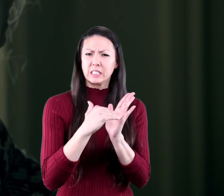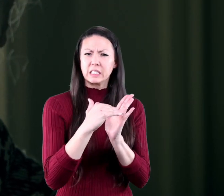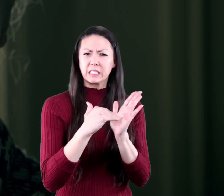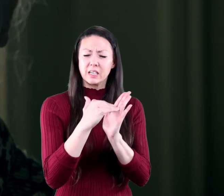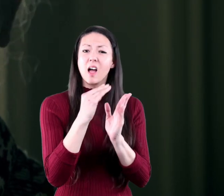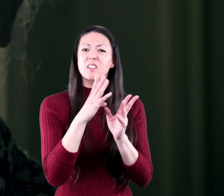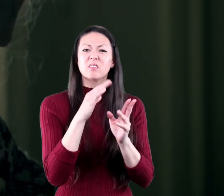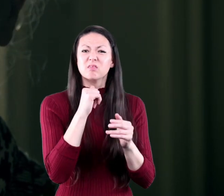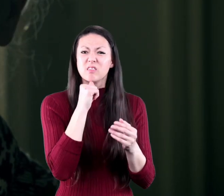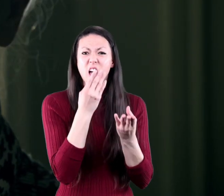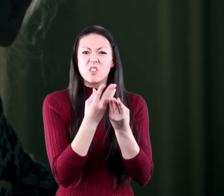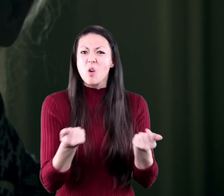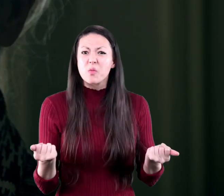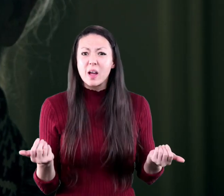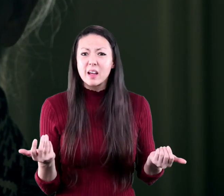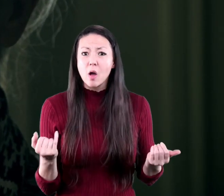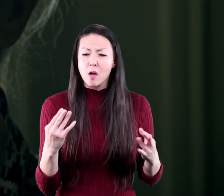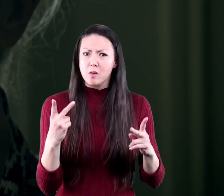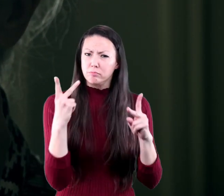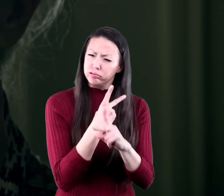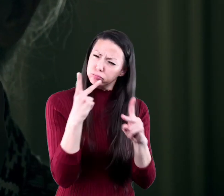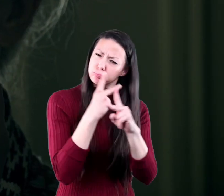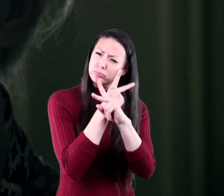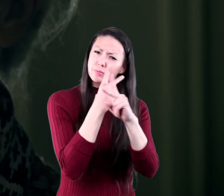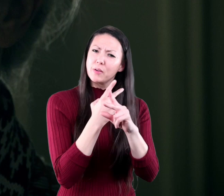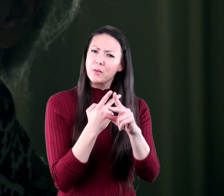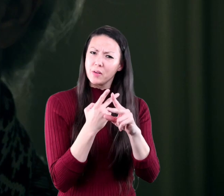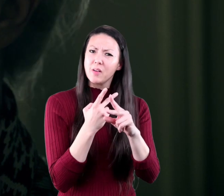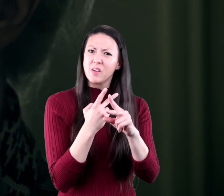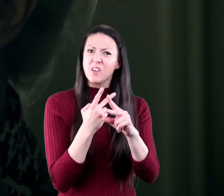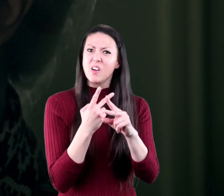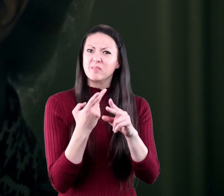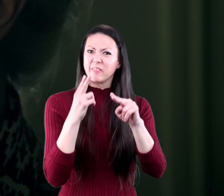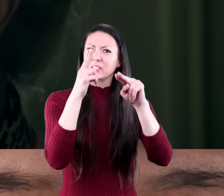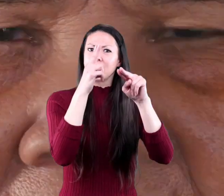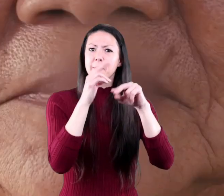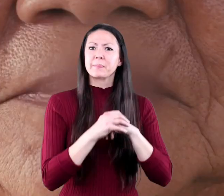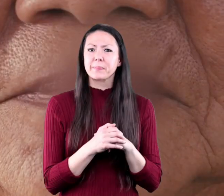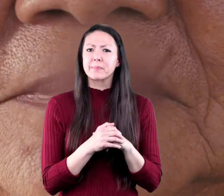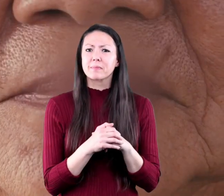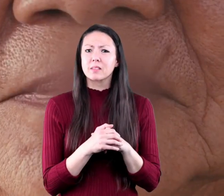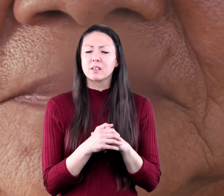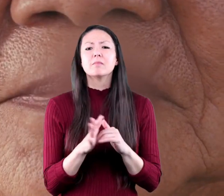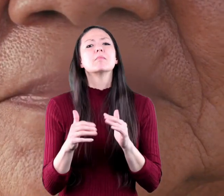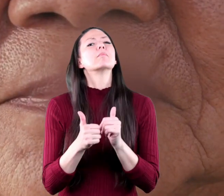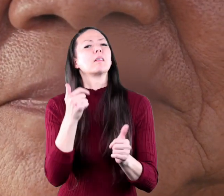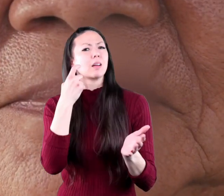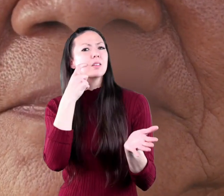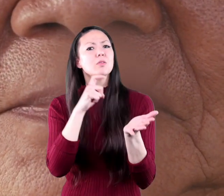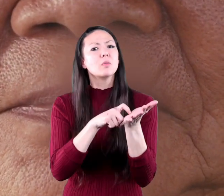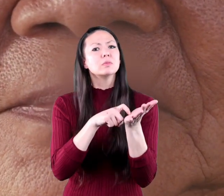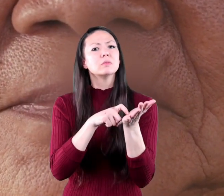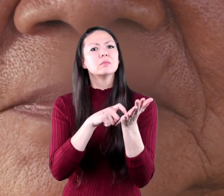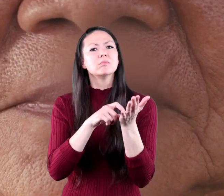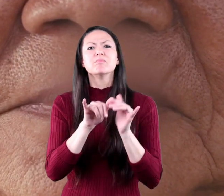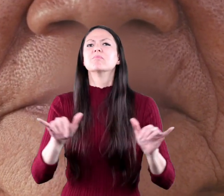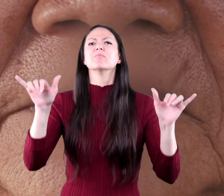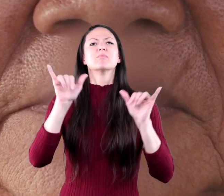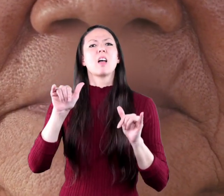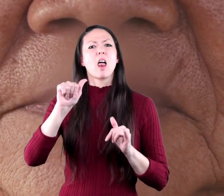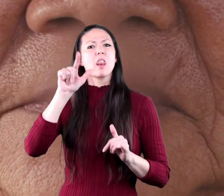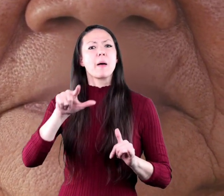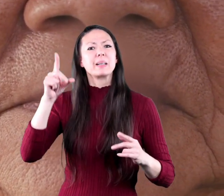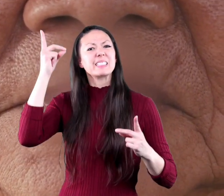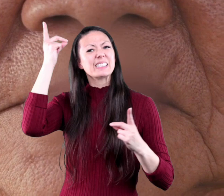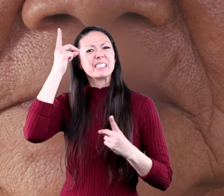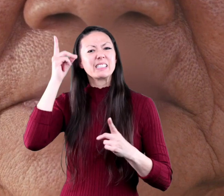does not go away and gets worse over time this is the most noticeable trait of Alzheimer's